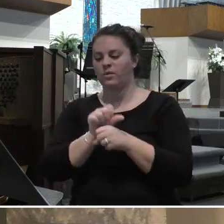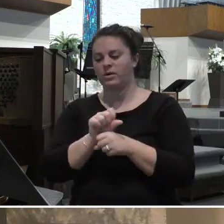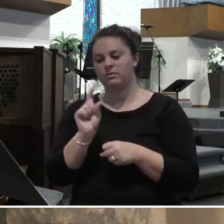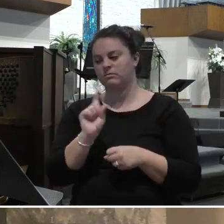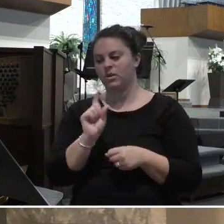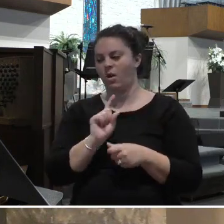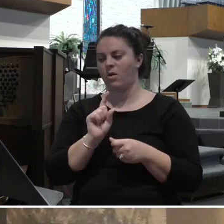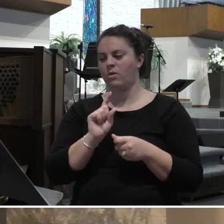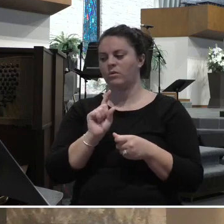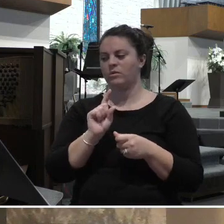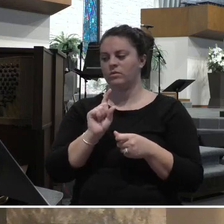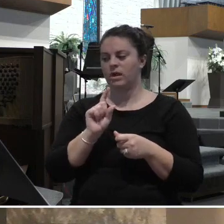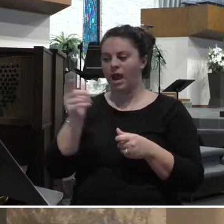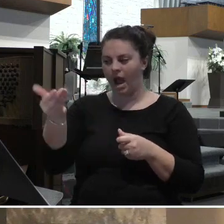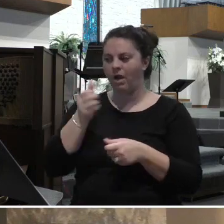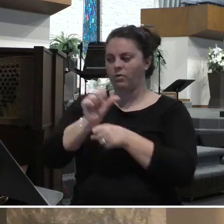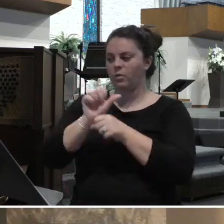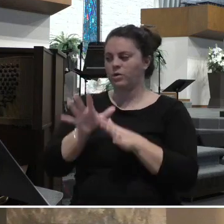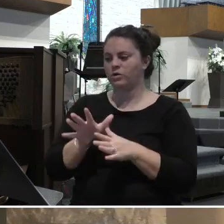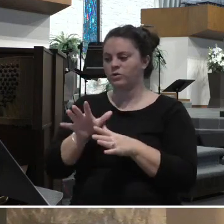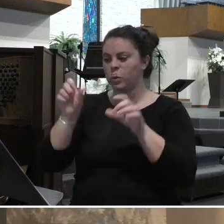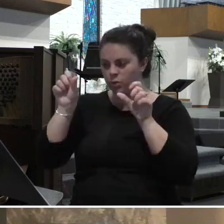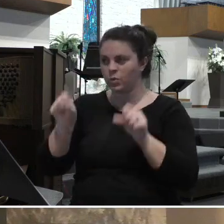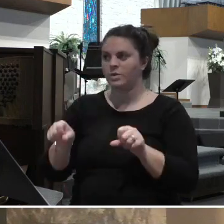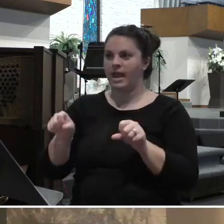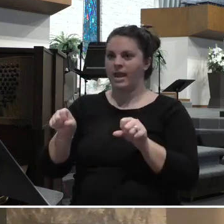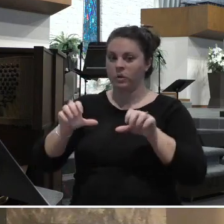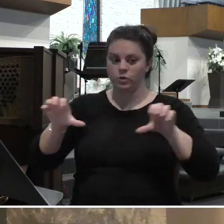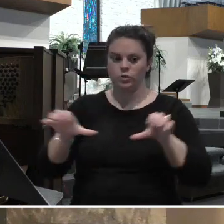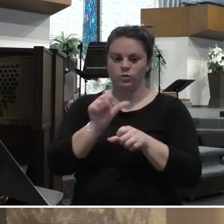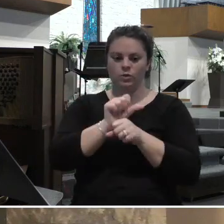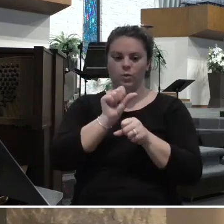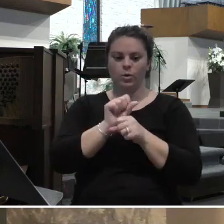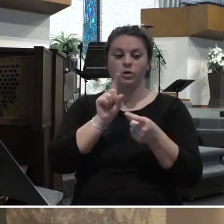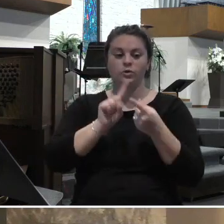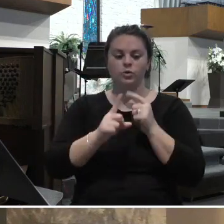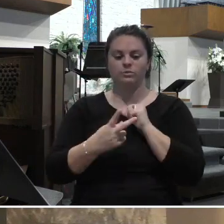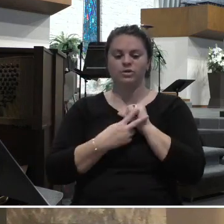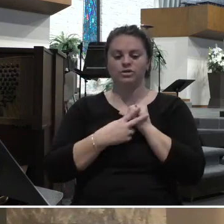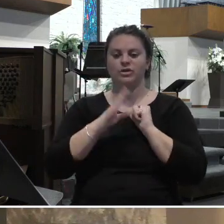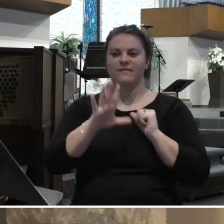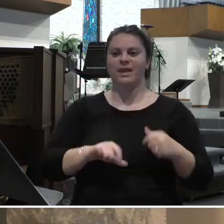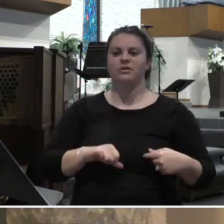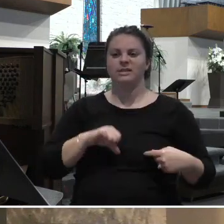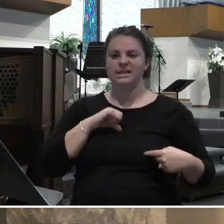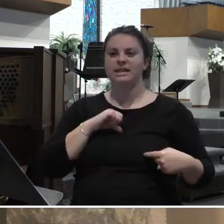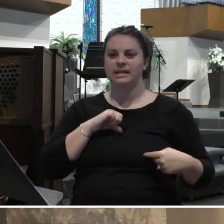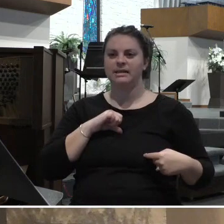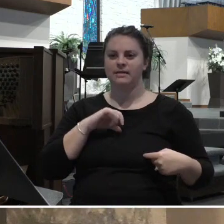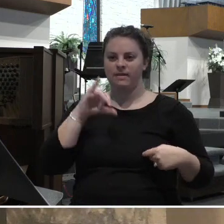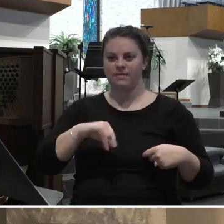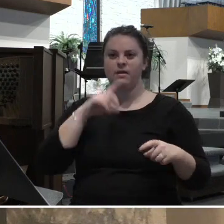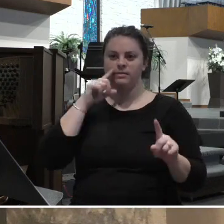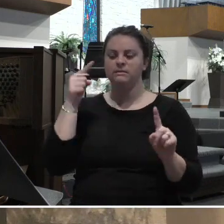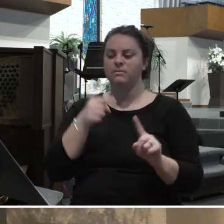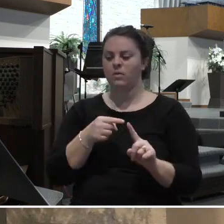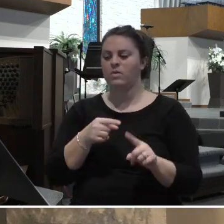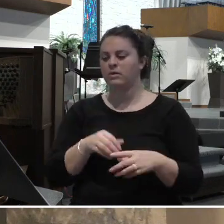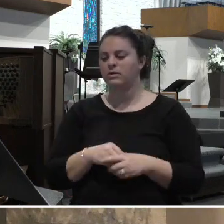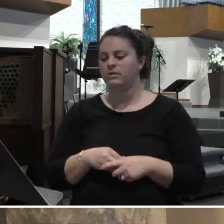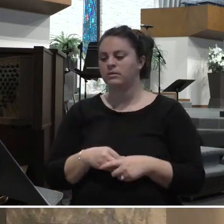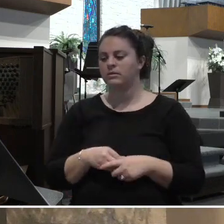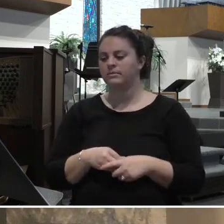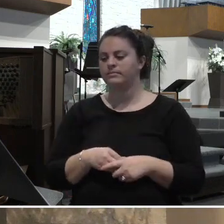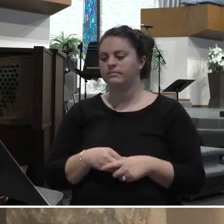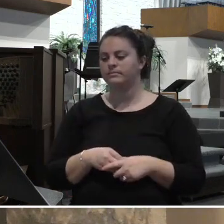to come and join in. The God of Scripture, Genesis to Revelation, wants